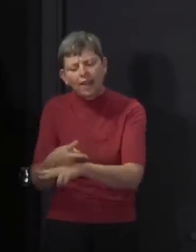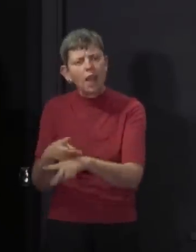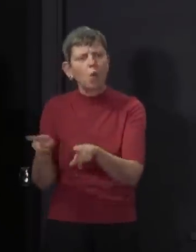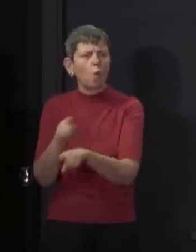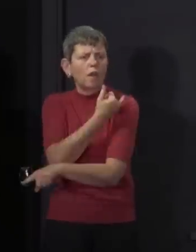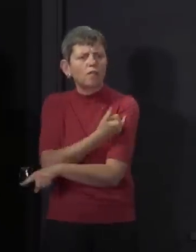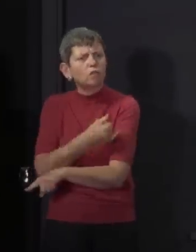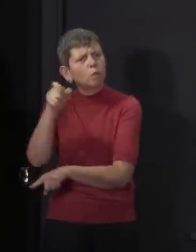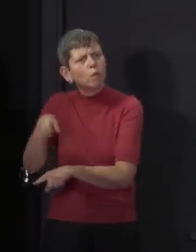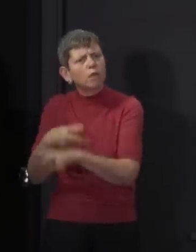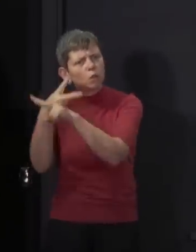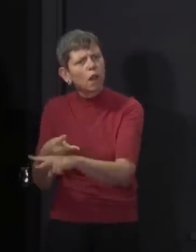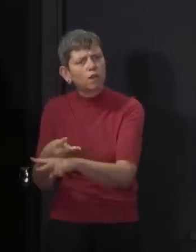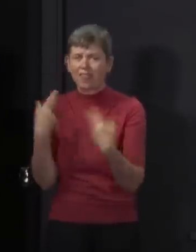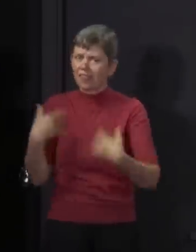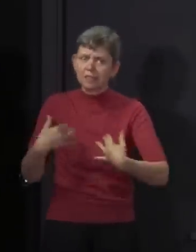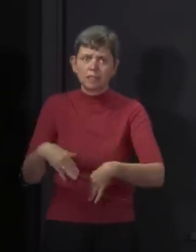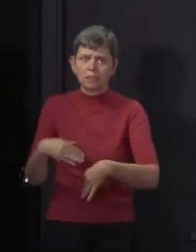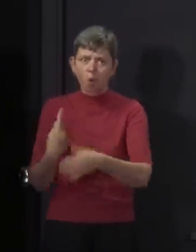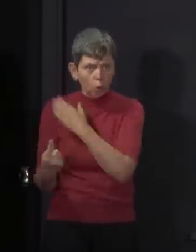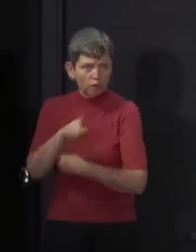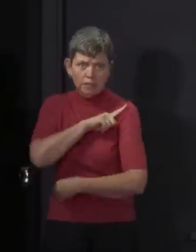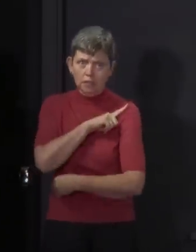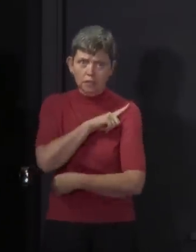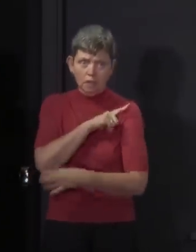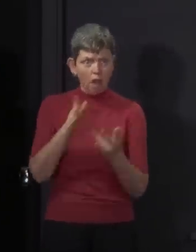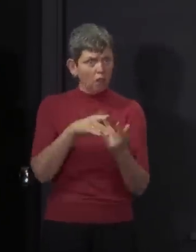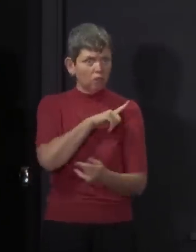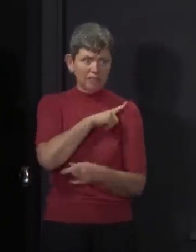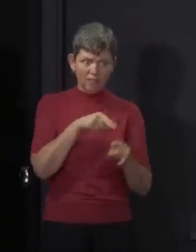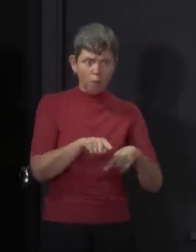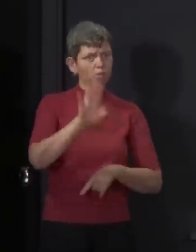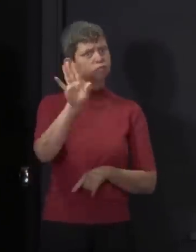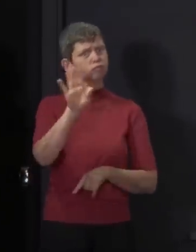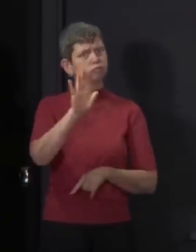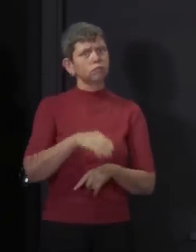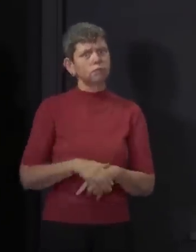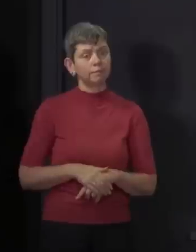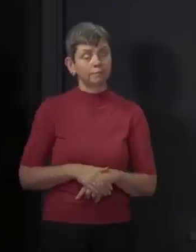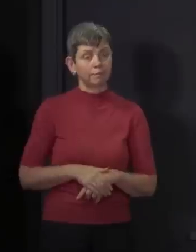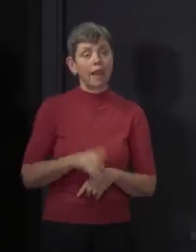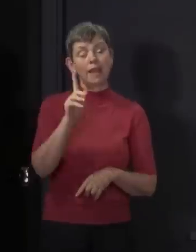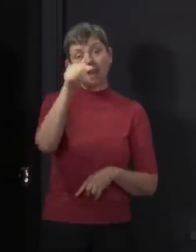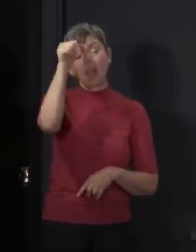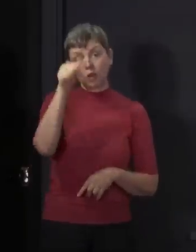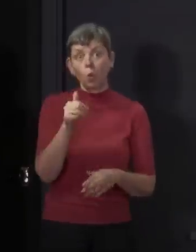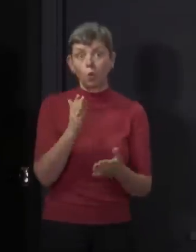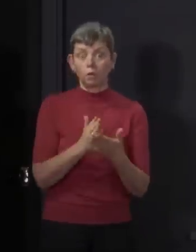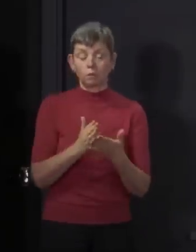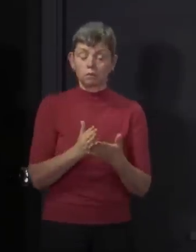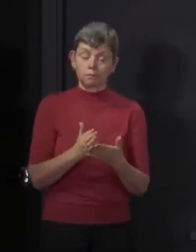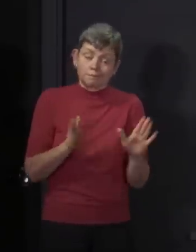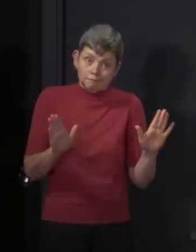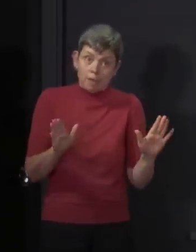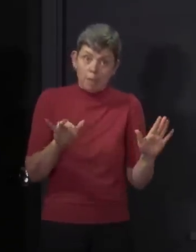a vulnerable person. And I'm afraid, and I know that this statement is possibly a controversial one in Scotland, I readily